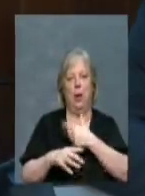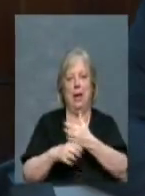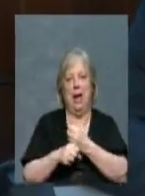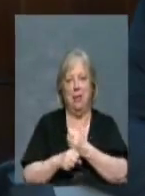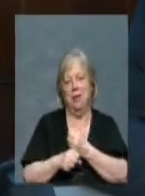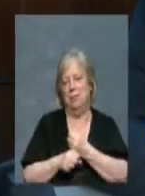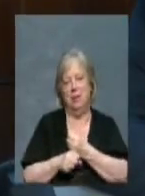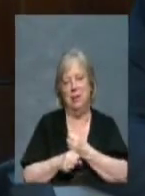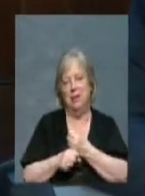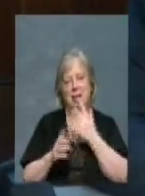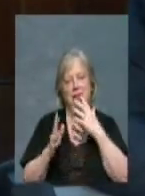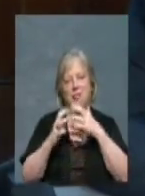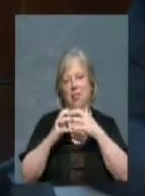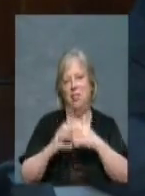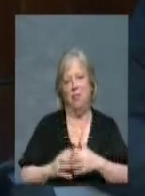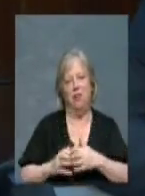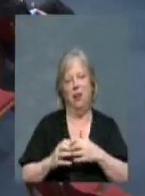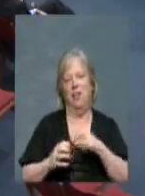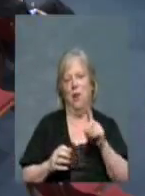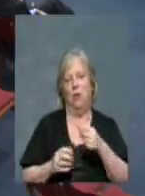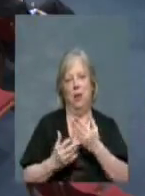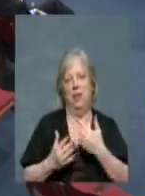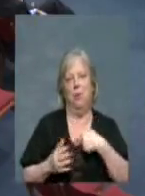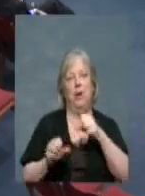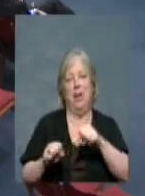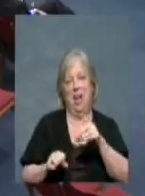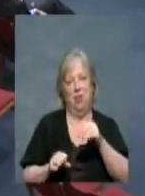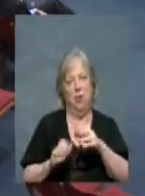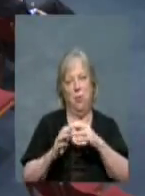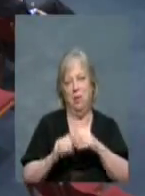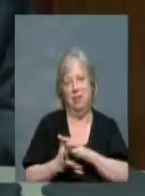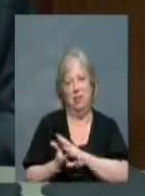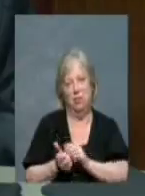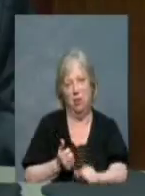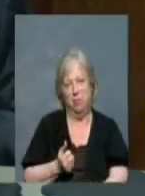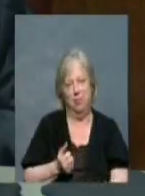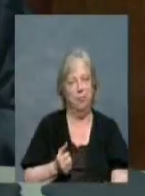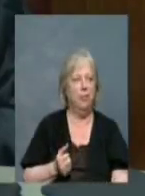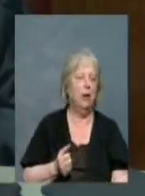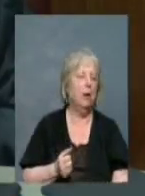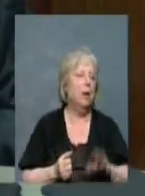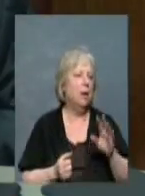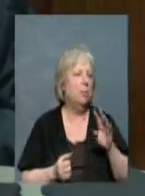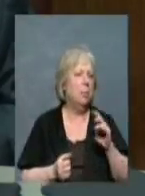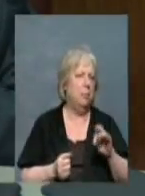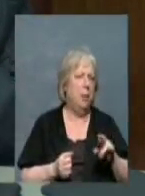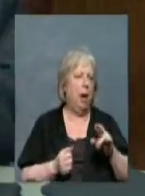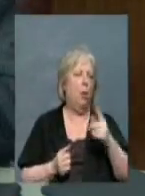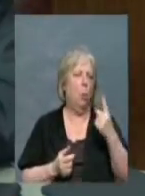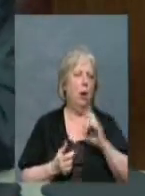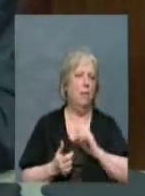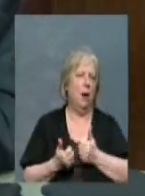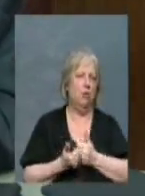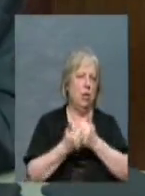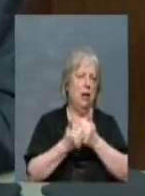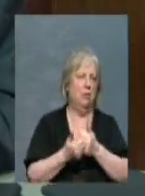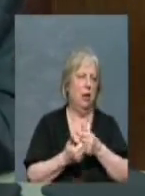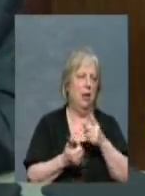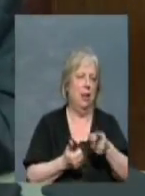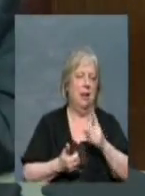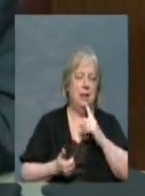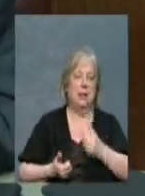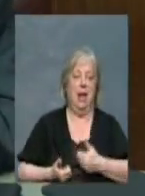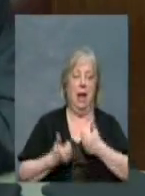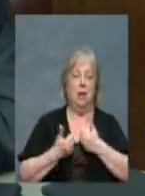nothing else that can be done but to tear them down. Mayor, I just want to point out one of our challenges. This is an address,